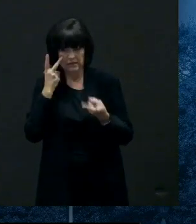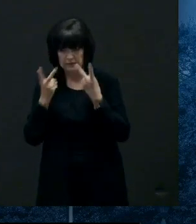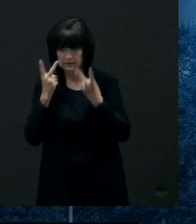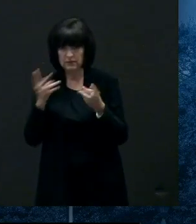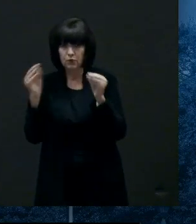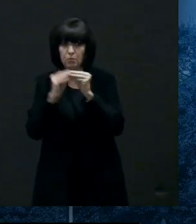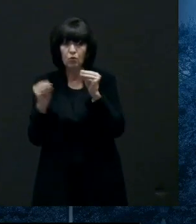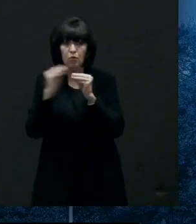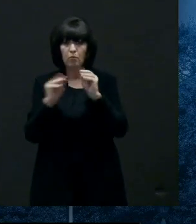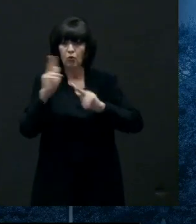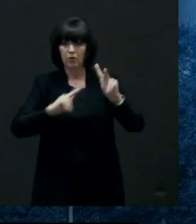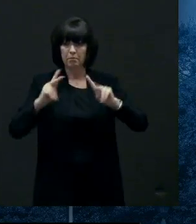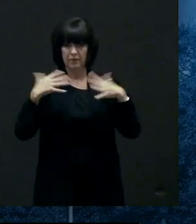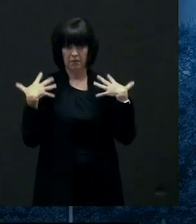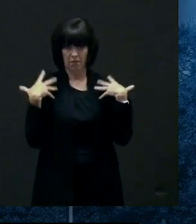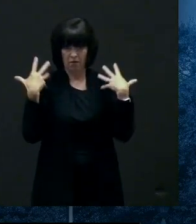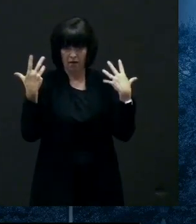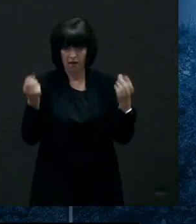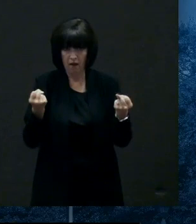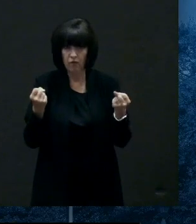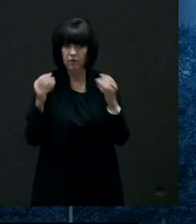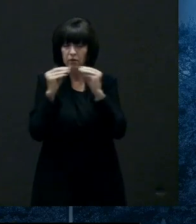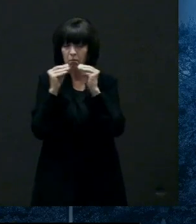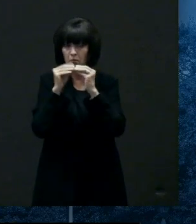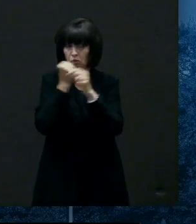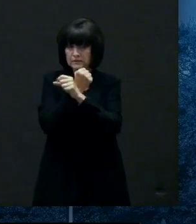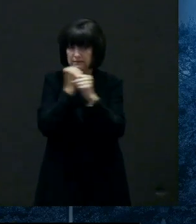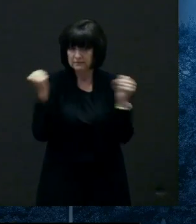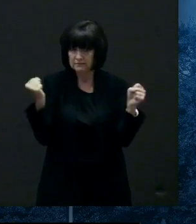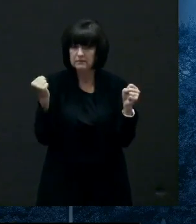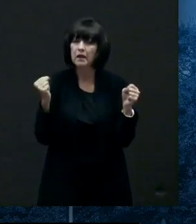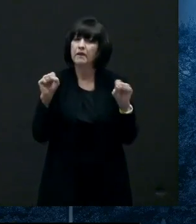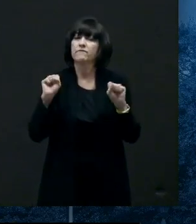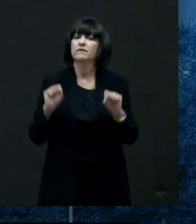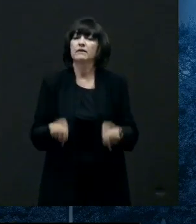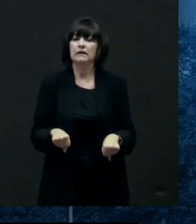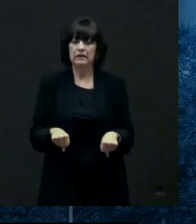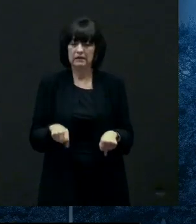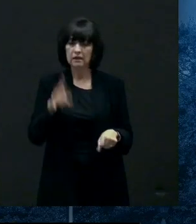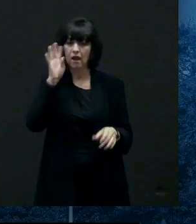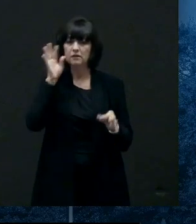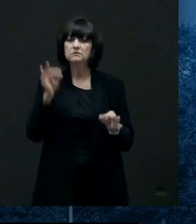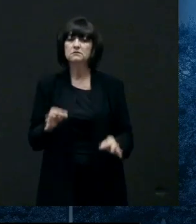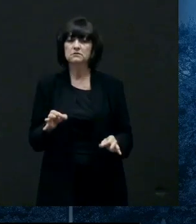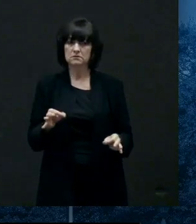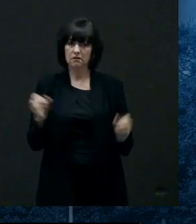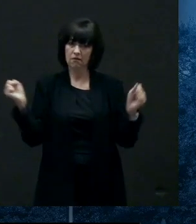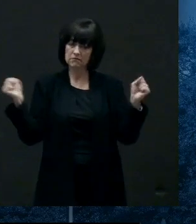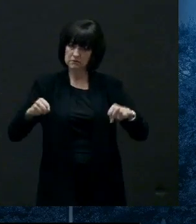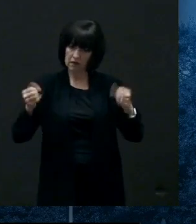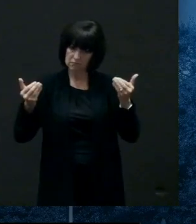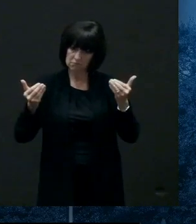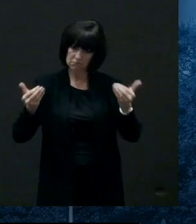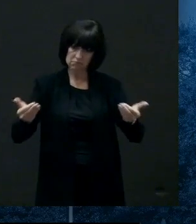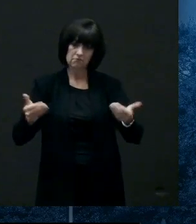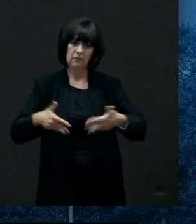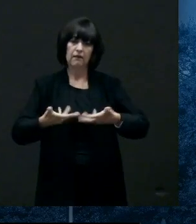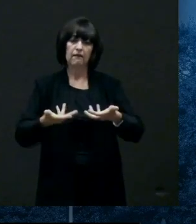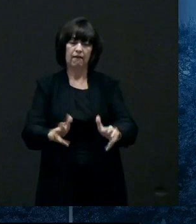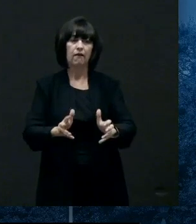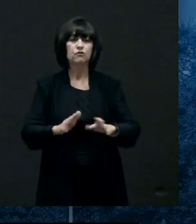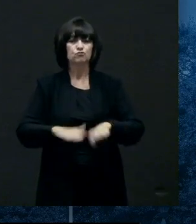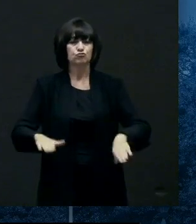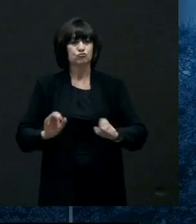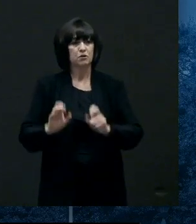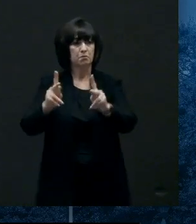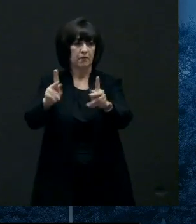and businesses uh more open uh so that they can uh get revenue and survive put people back to work so we